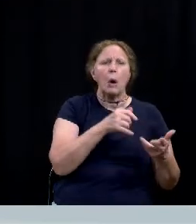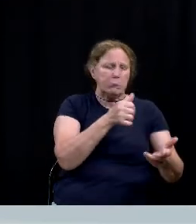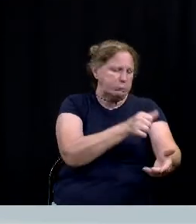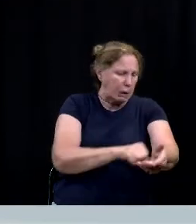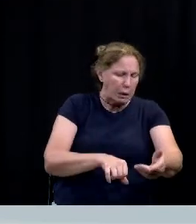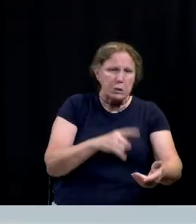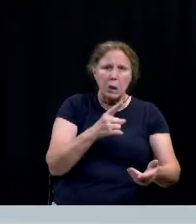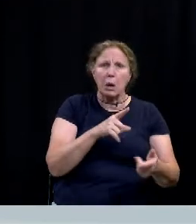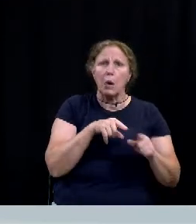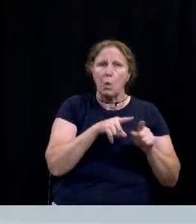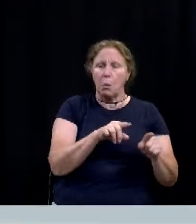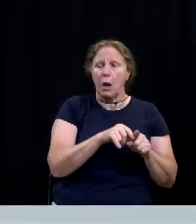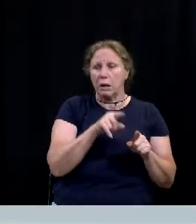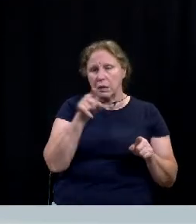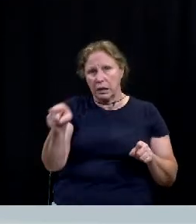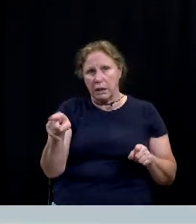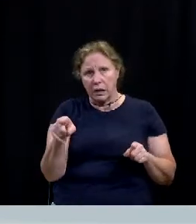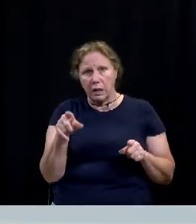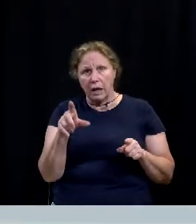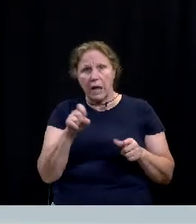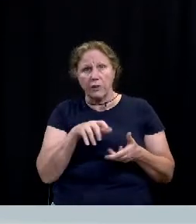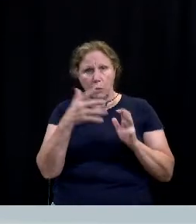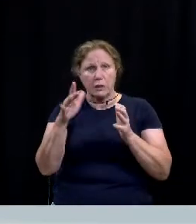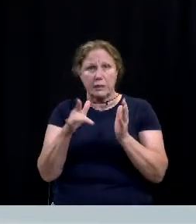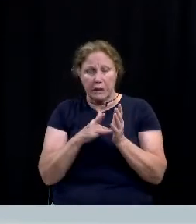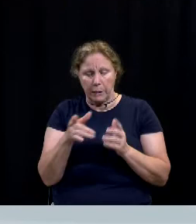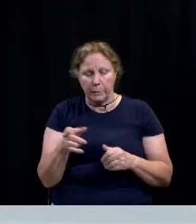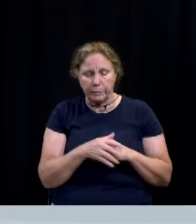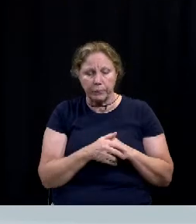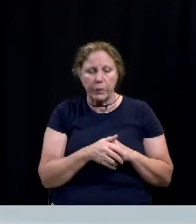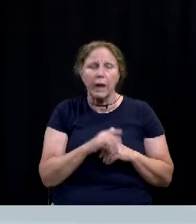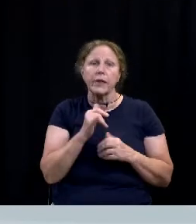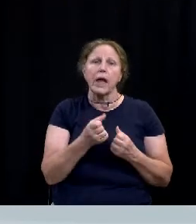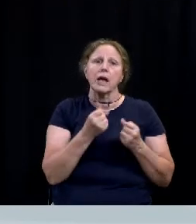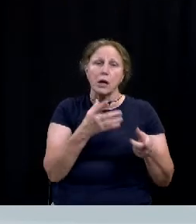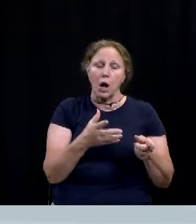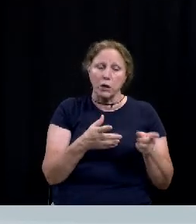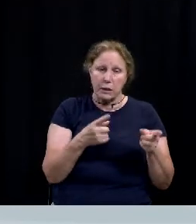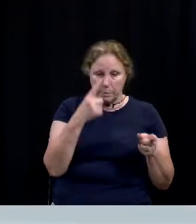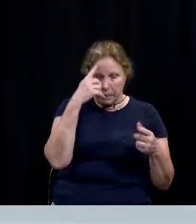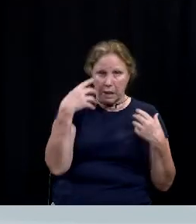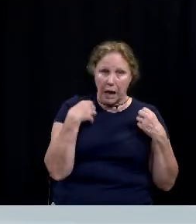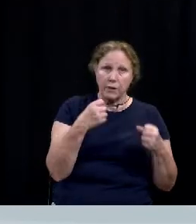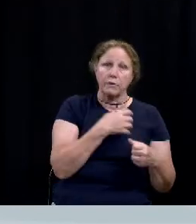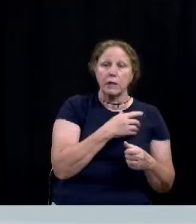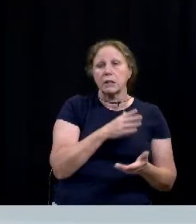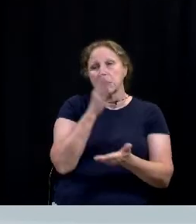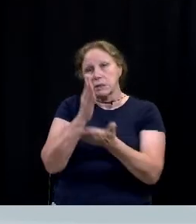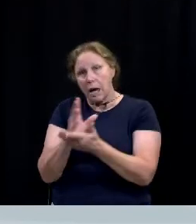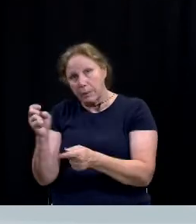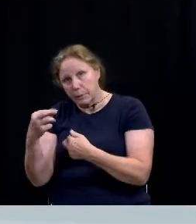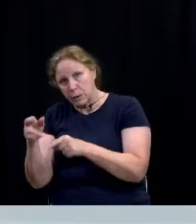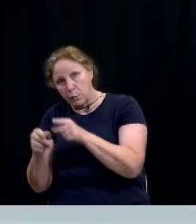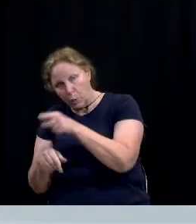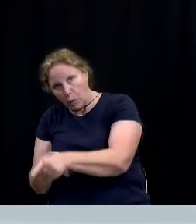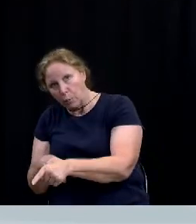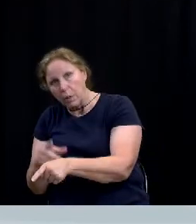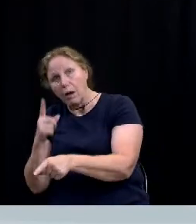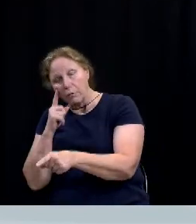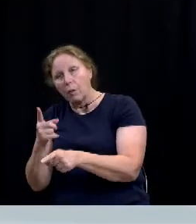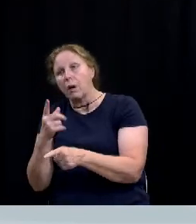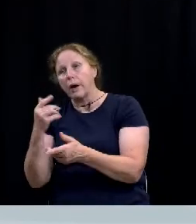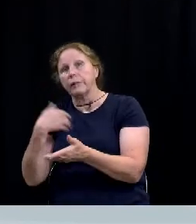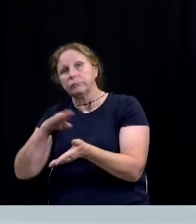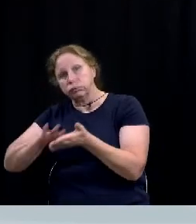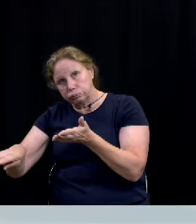while at the crisis treatment center this causes mental health consumers and officers to have to stop at the emergency departments for medical clearance